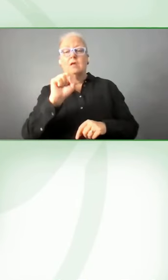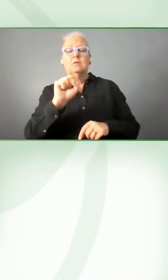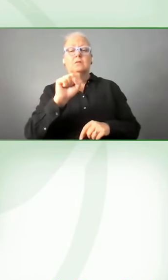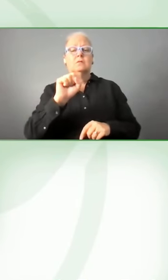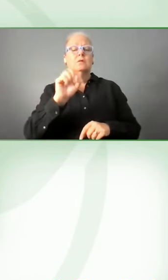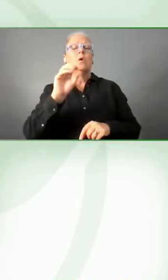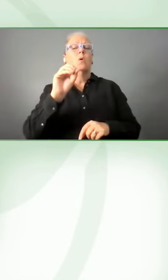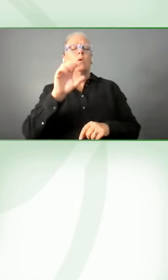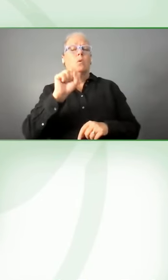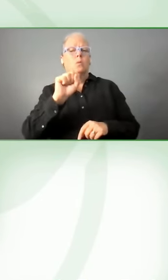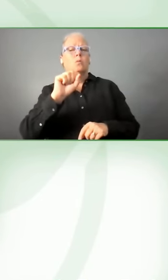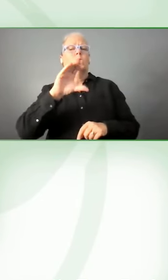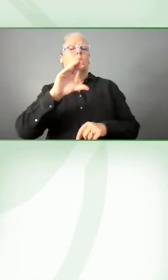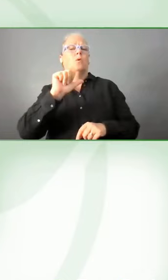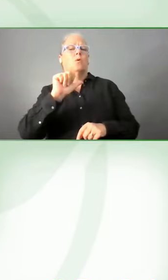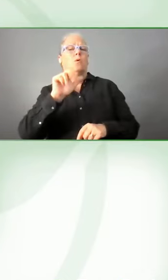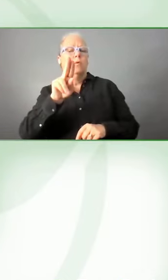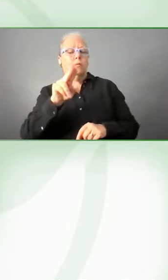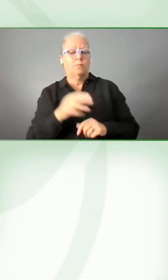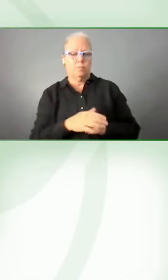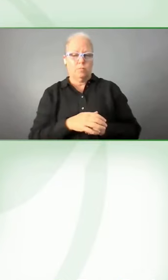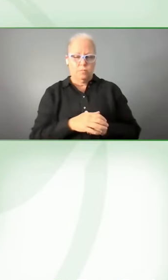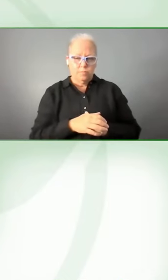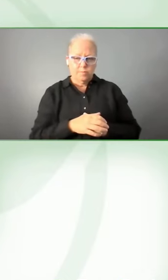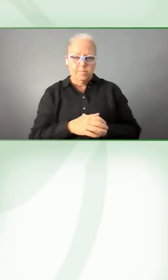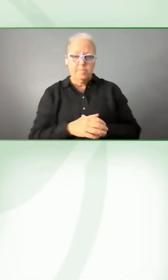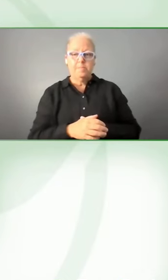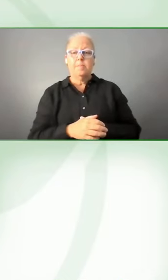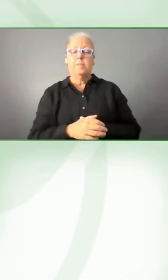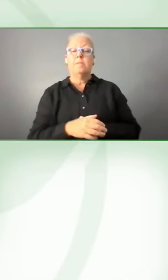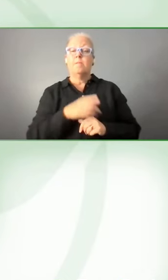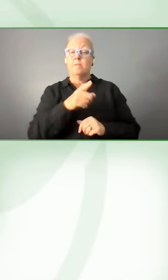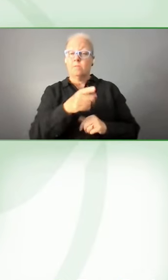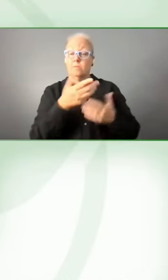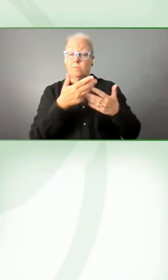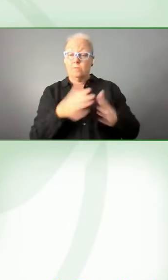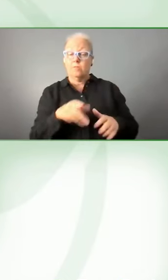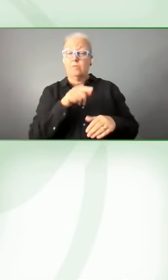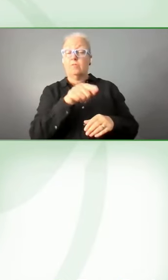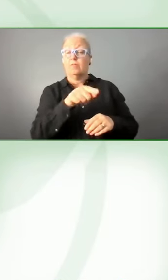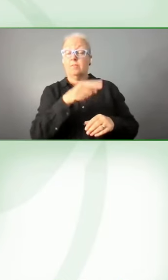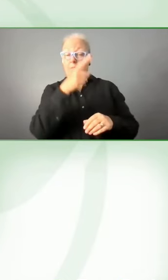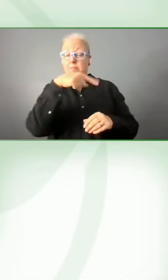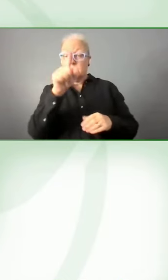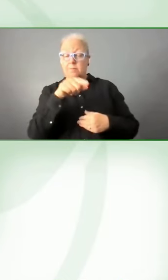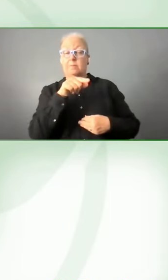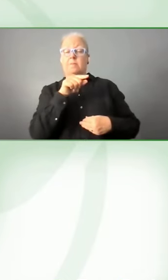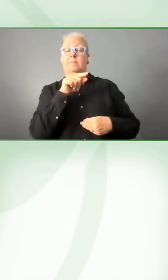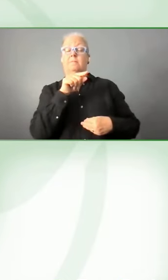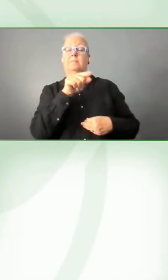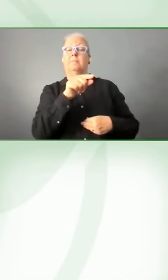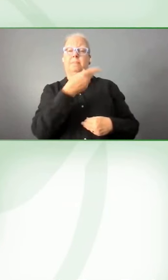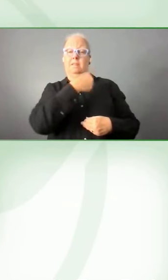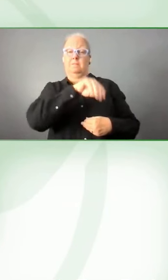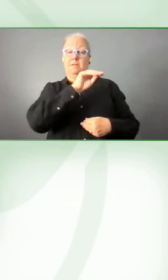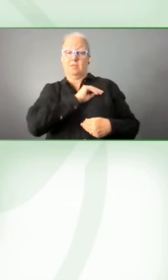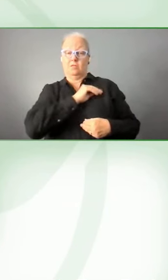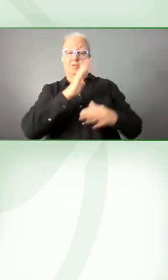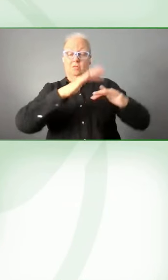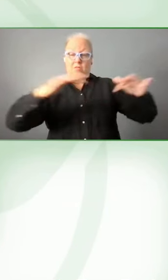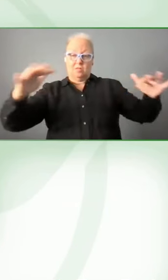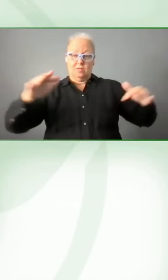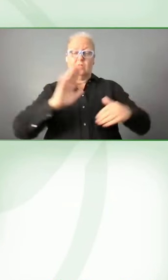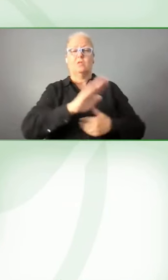is, is being passed in Spanish parliament, which recognizes for the first time cognitive accessibility